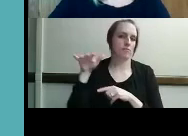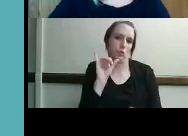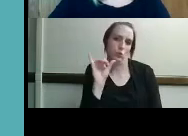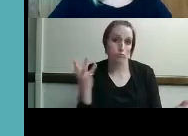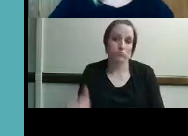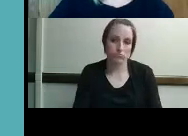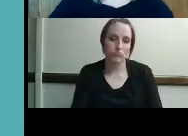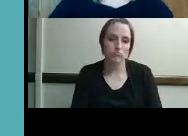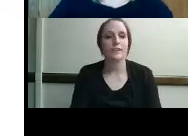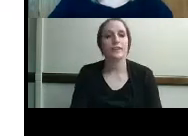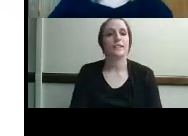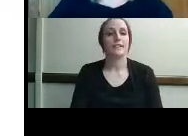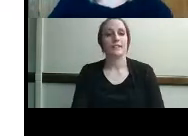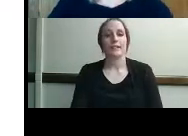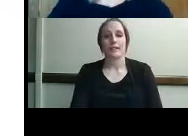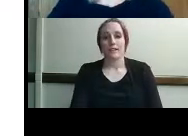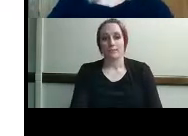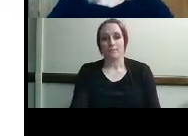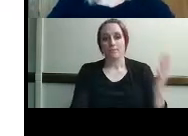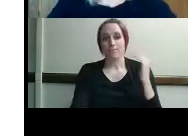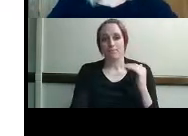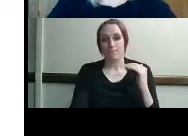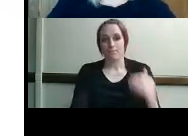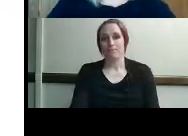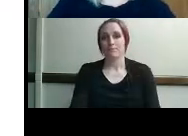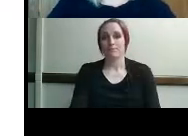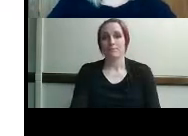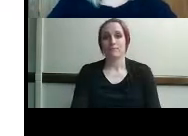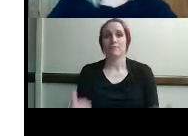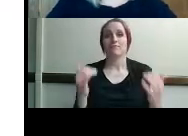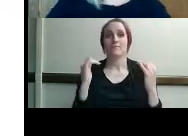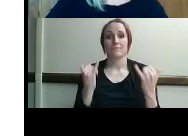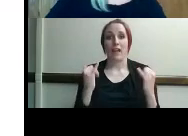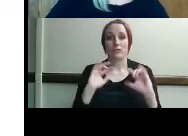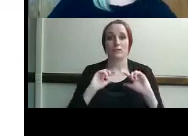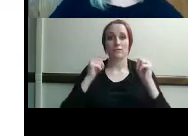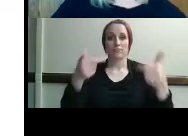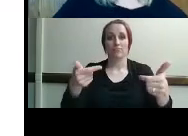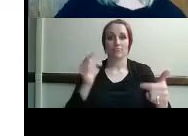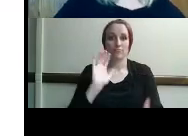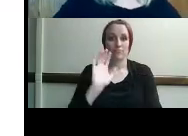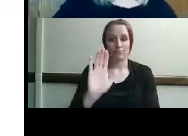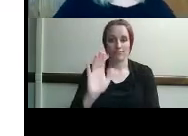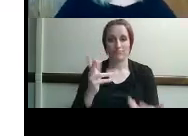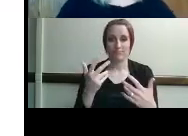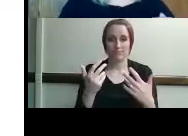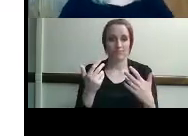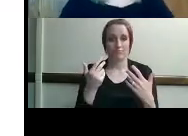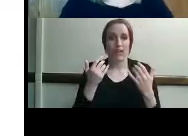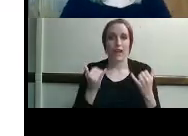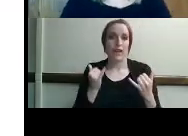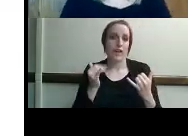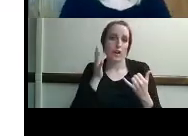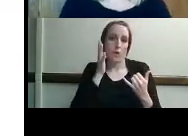all right your turn we are going to um